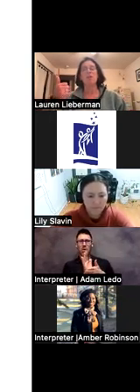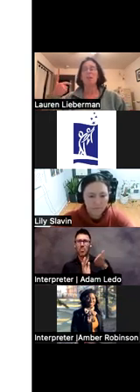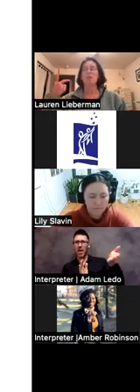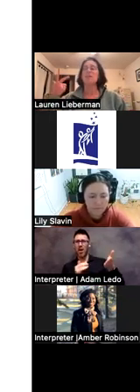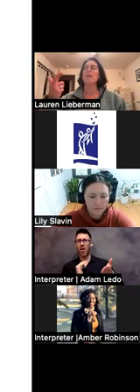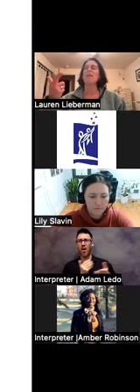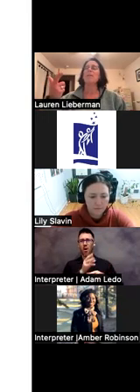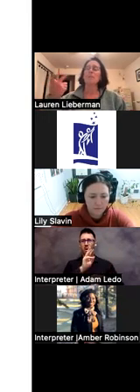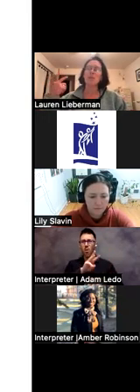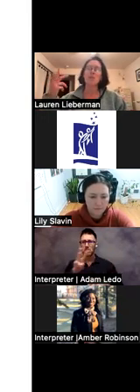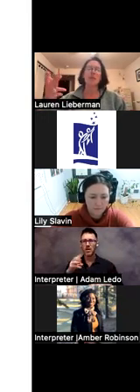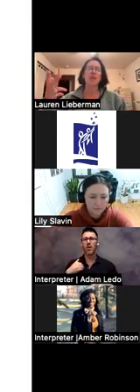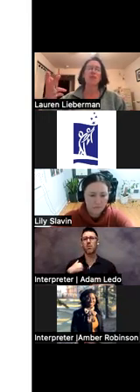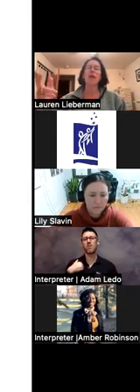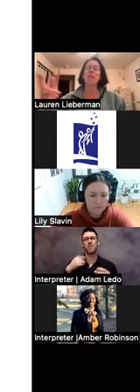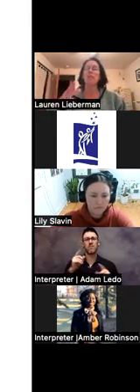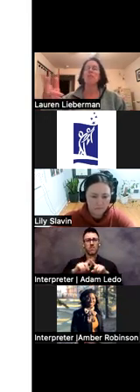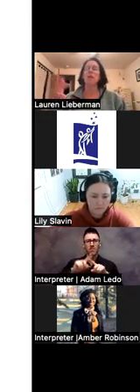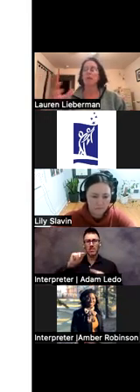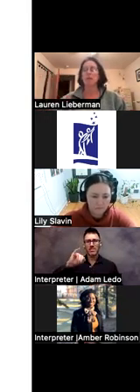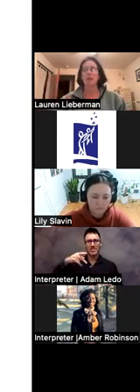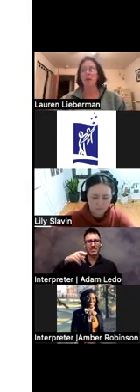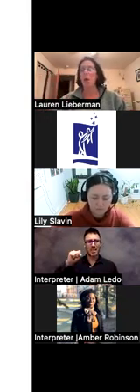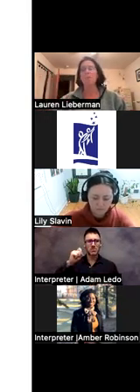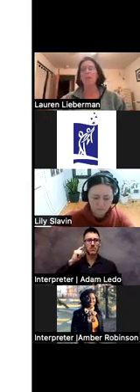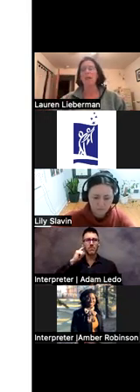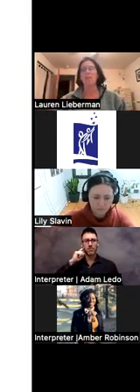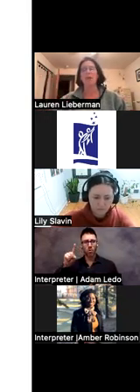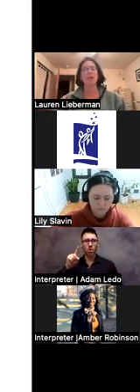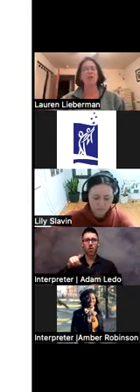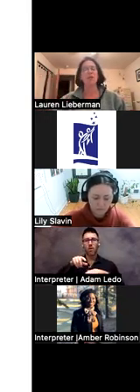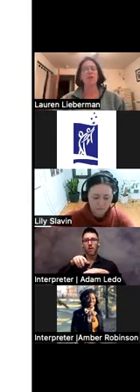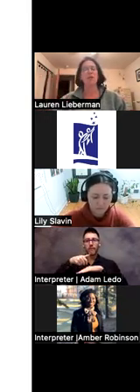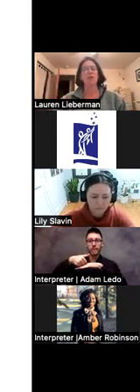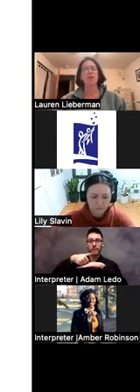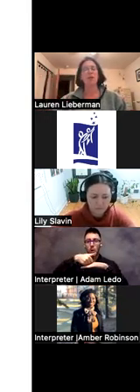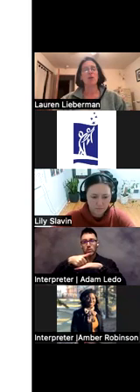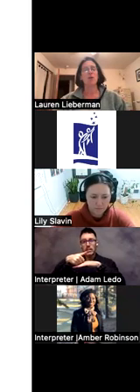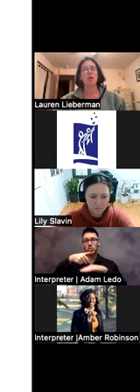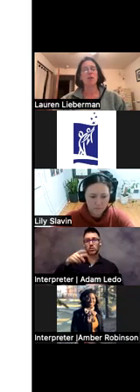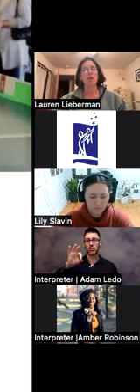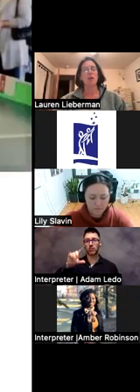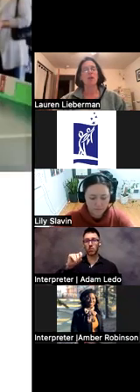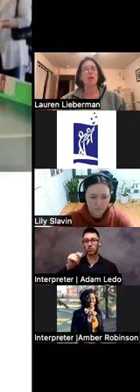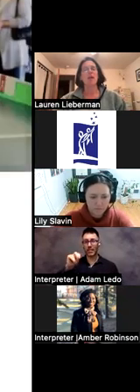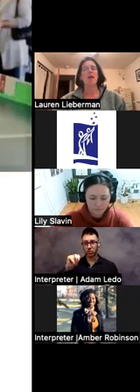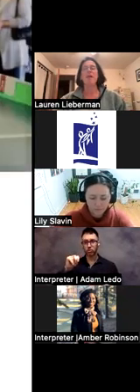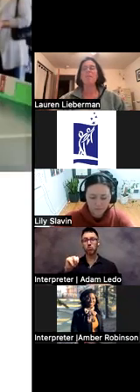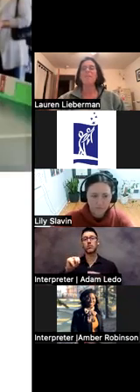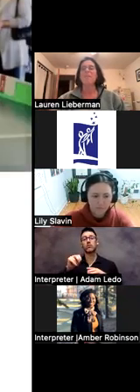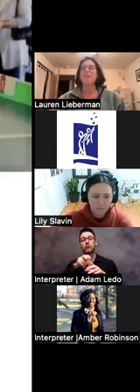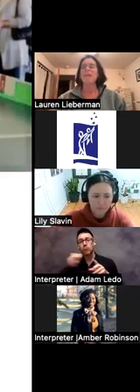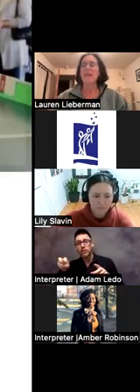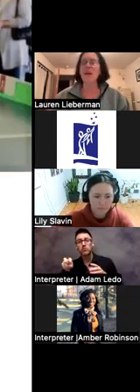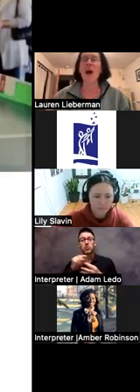flotation devices, positioning, and transfers. And it all applies to our kids with charge. And